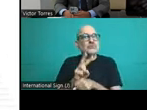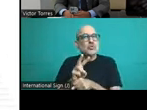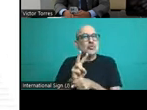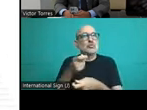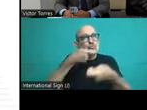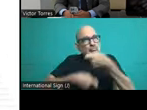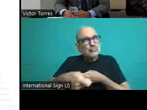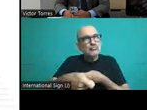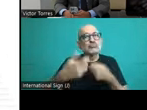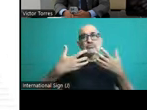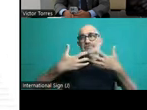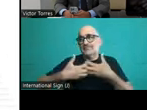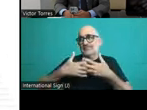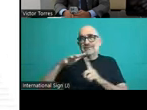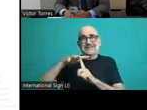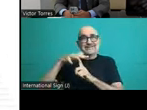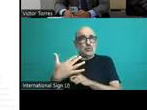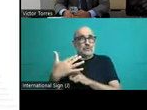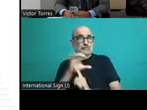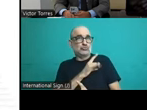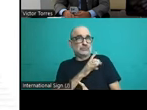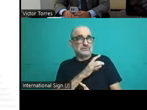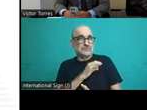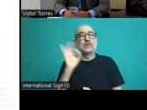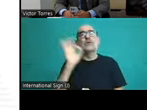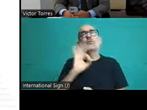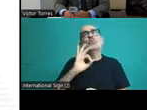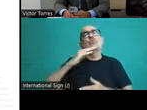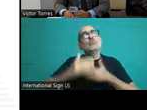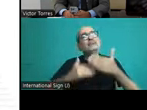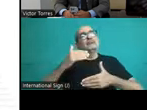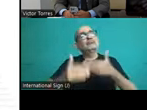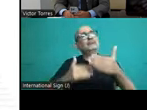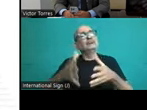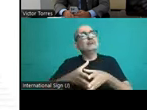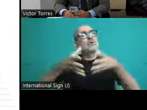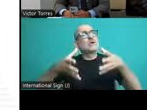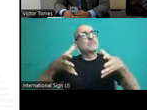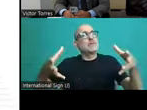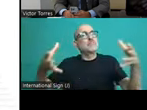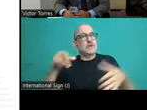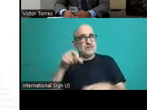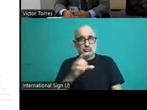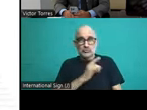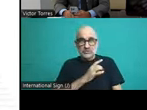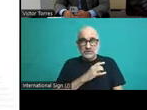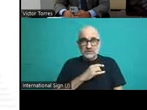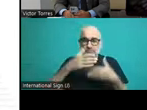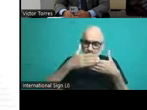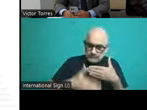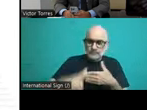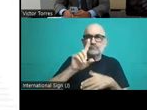in the 80s when the Constitution defined that people can